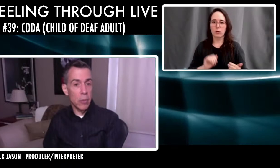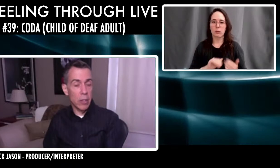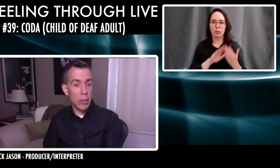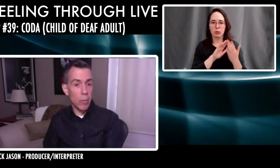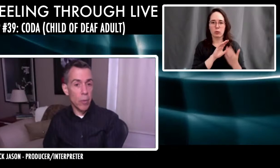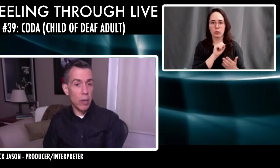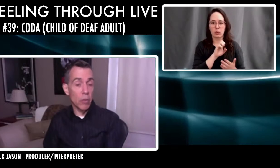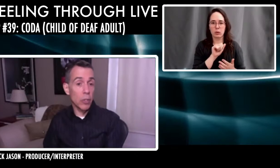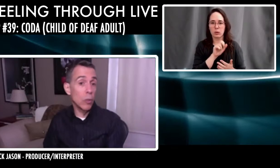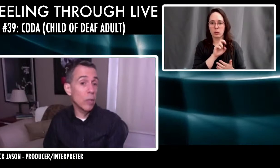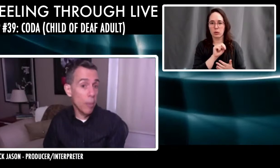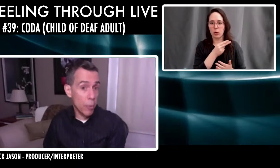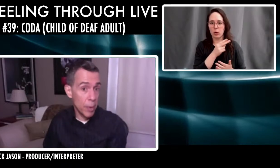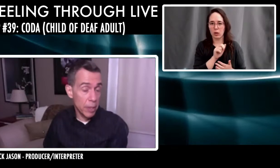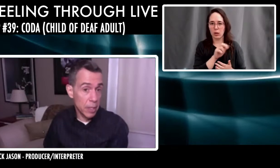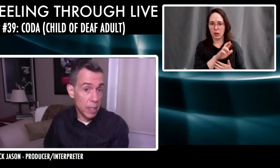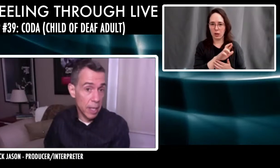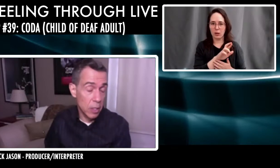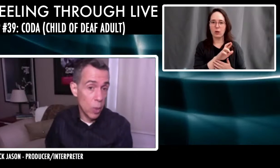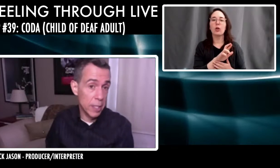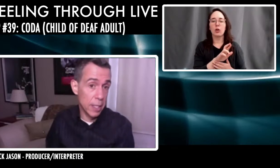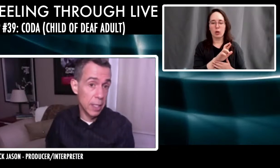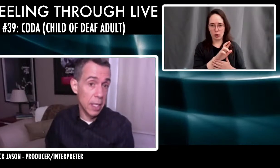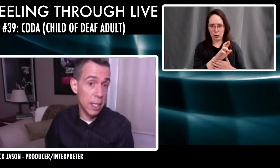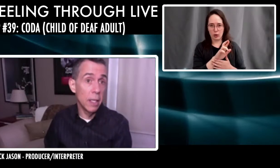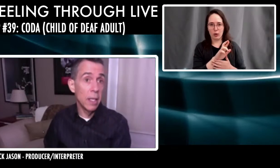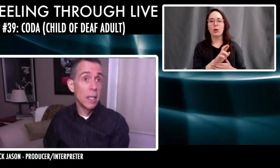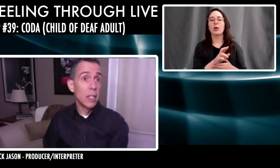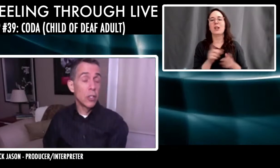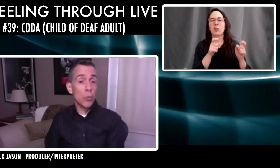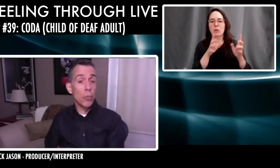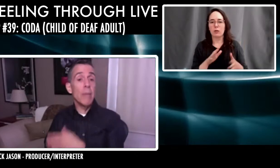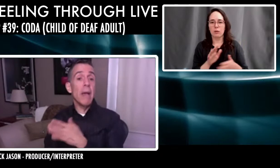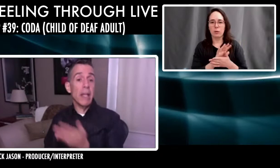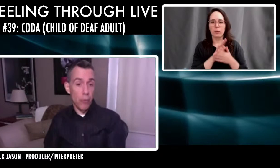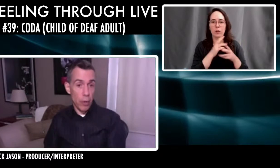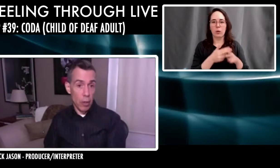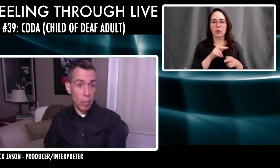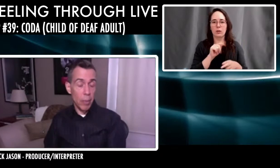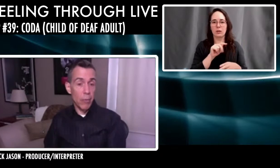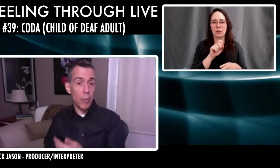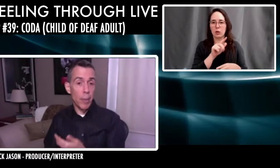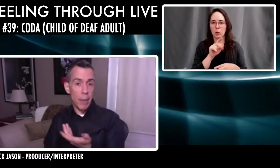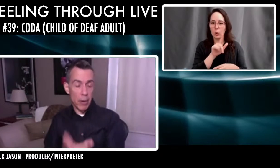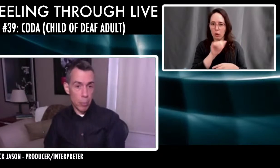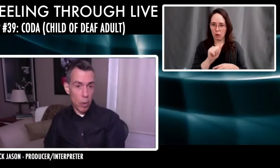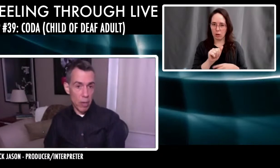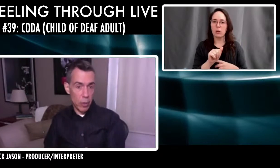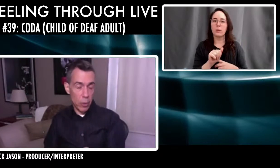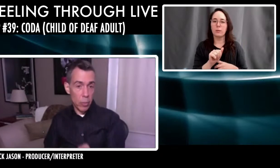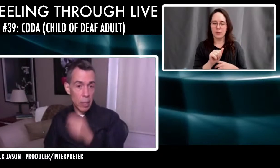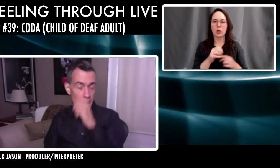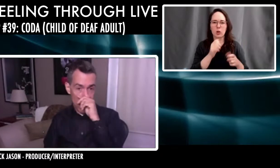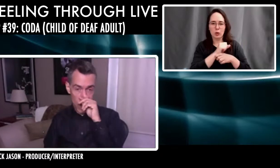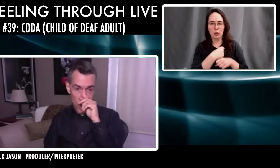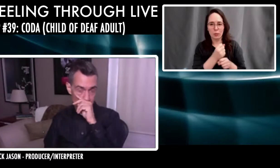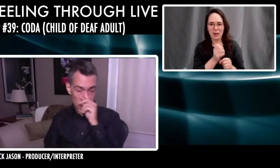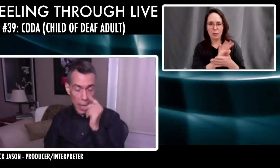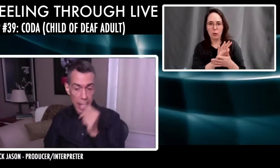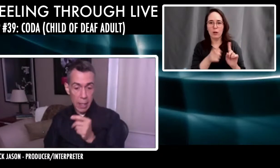director of a movie called Tallulah that premiered at Sundance in 2016 to remake the film, but from an American point of view.